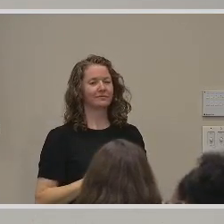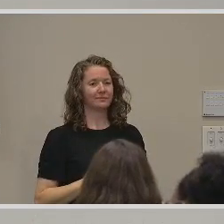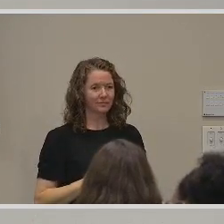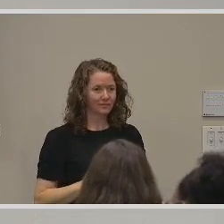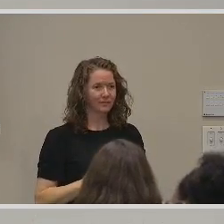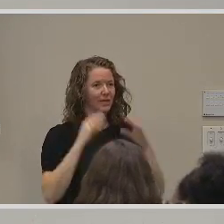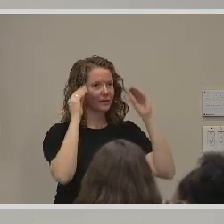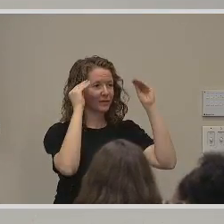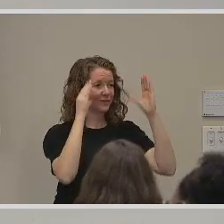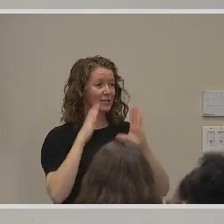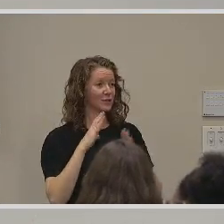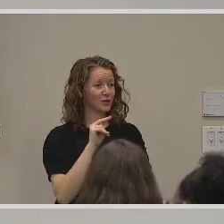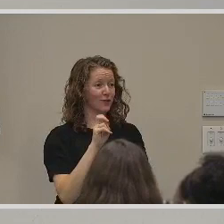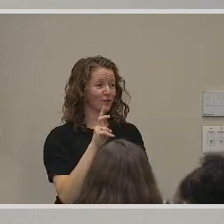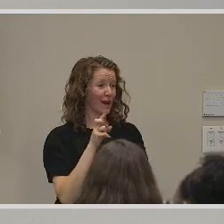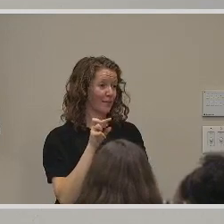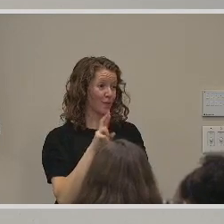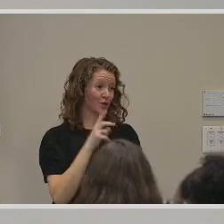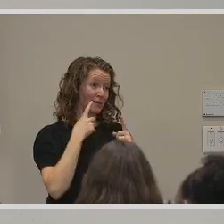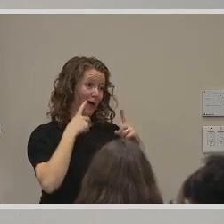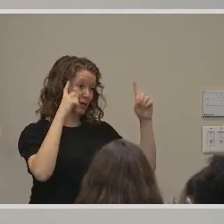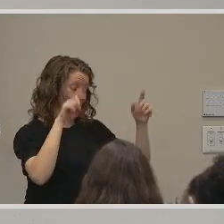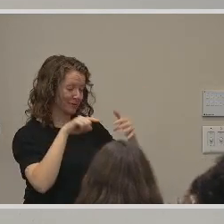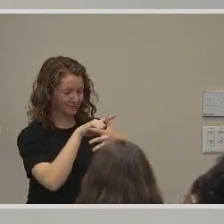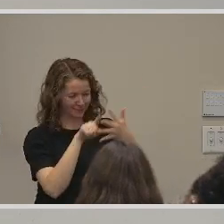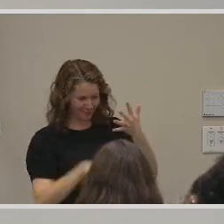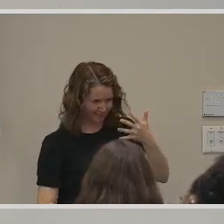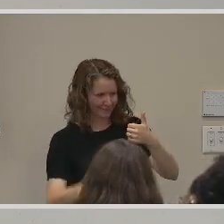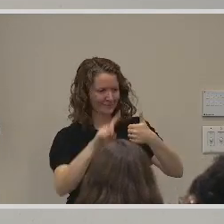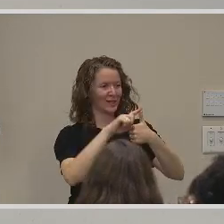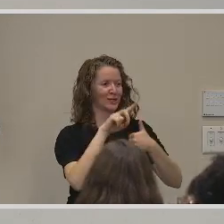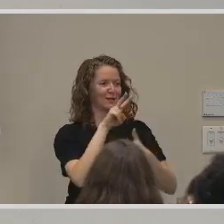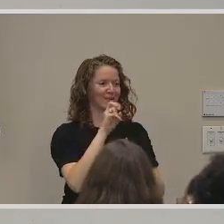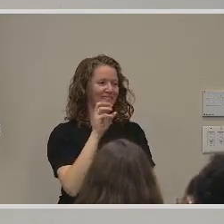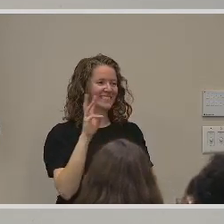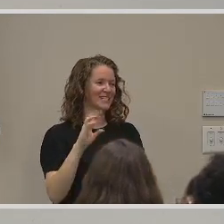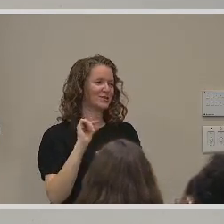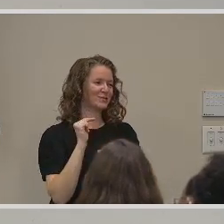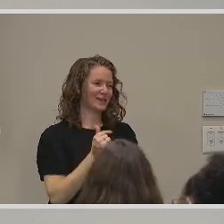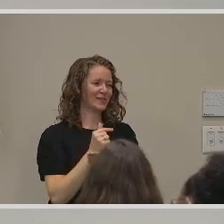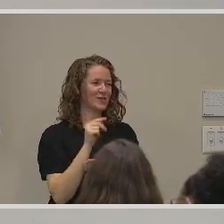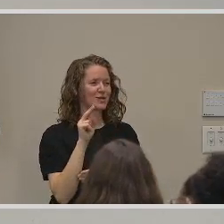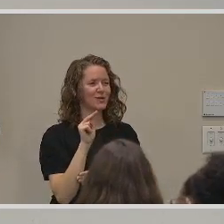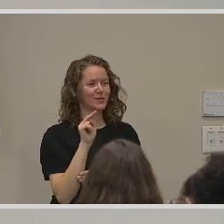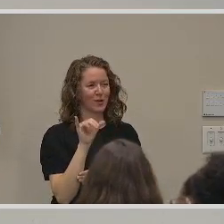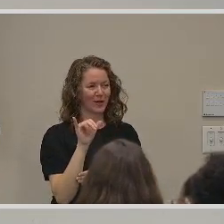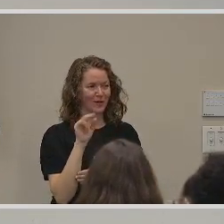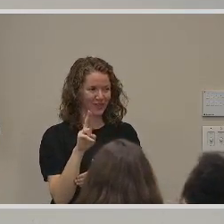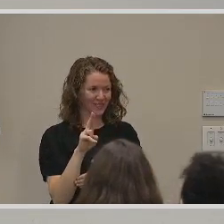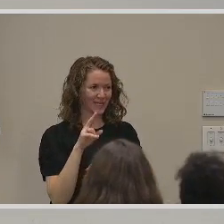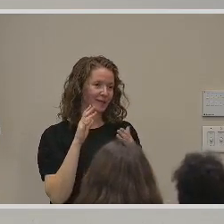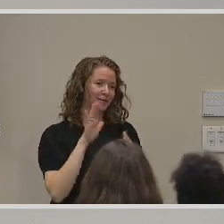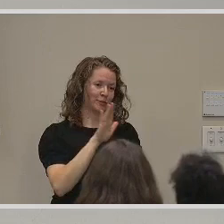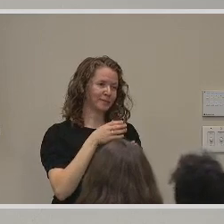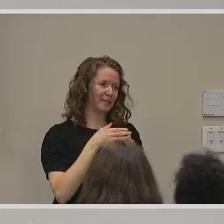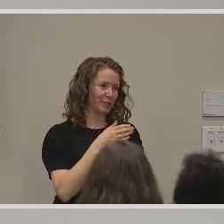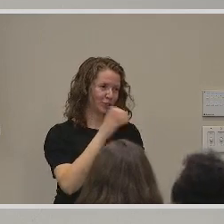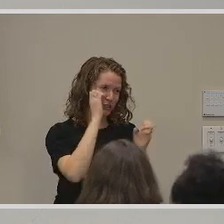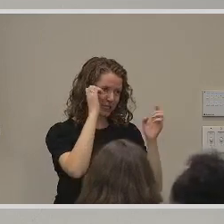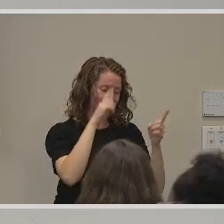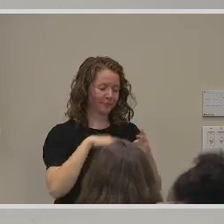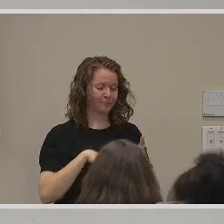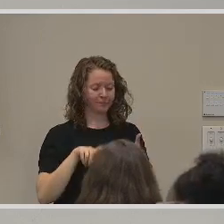of Professor November's accomplishments. So in 2006, she graduated from New York University, majoring in education, and in